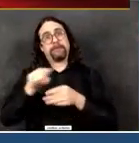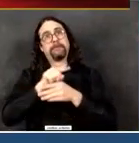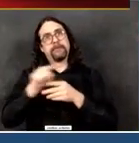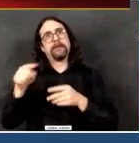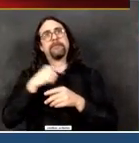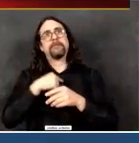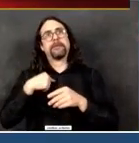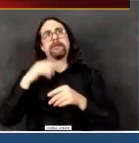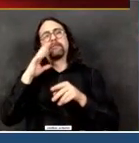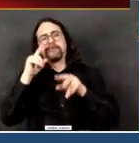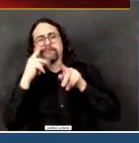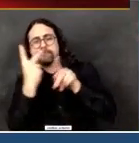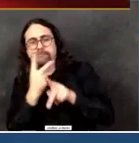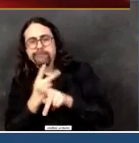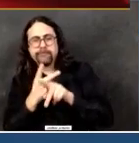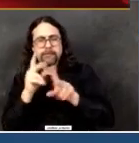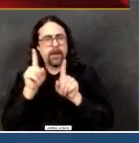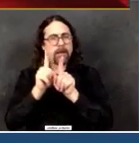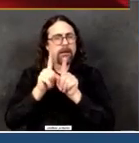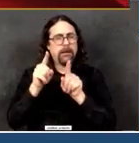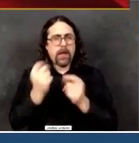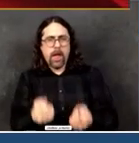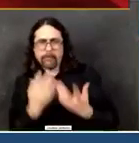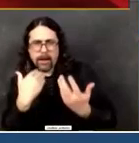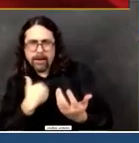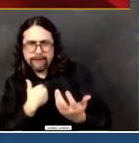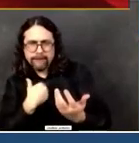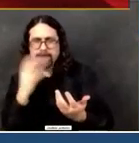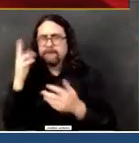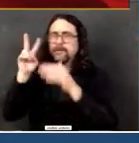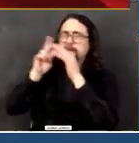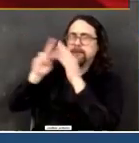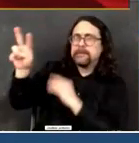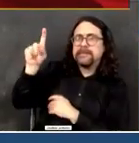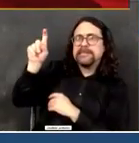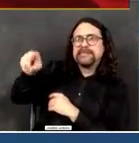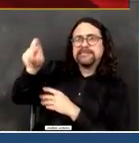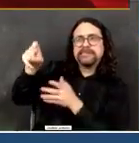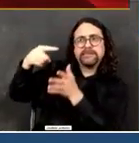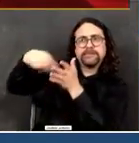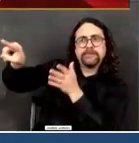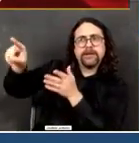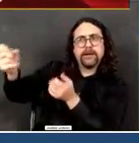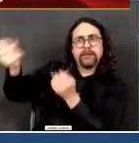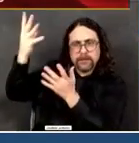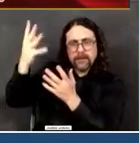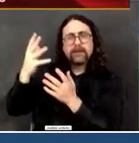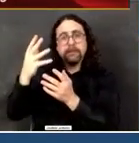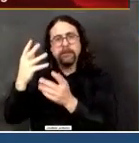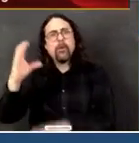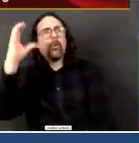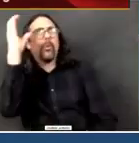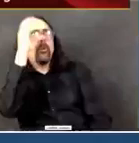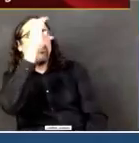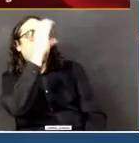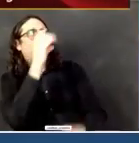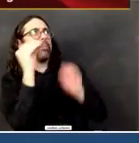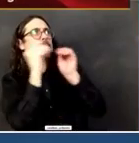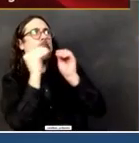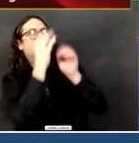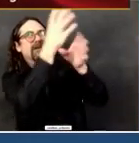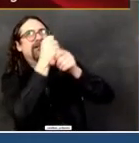which is always a challenge in this environment right now. So this week, we will get through.